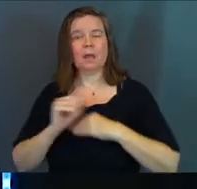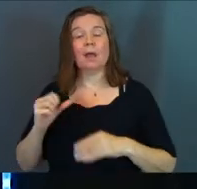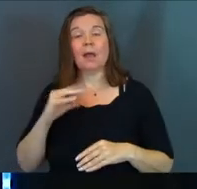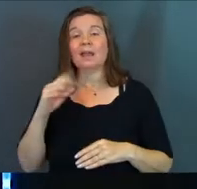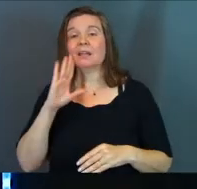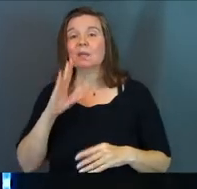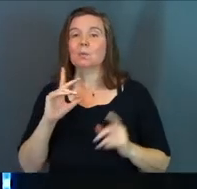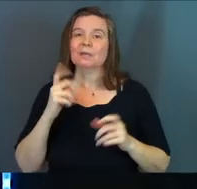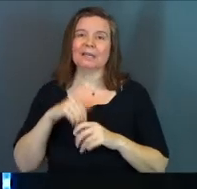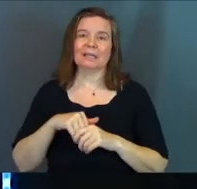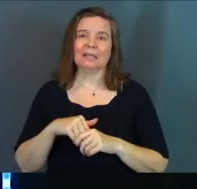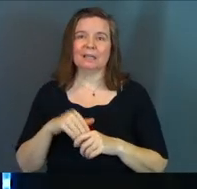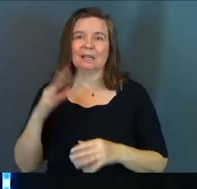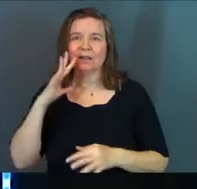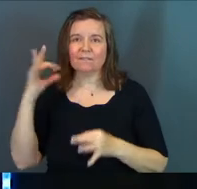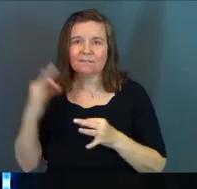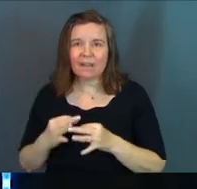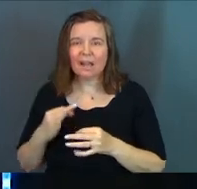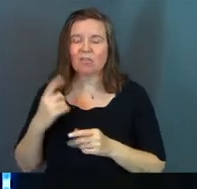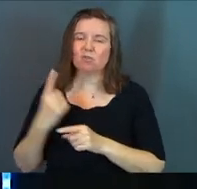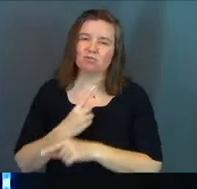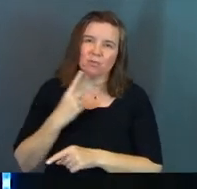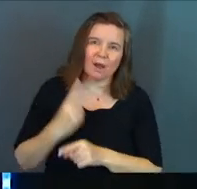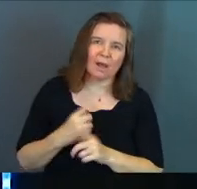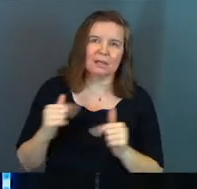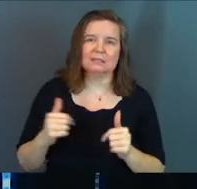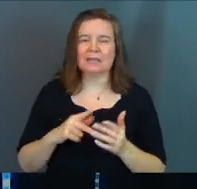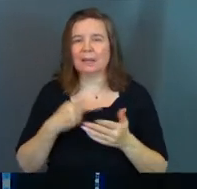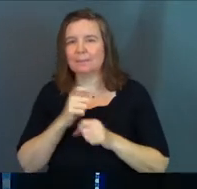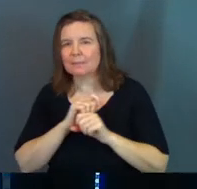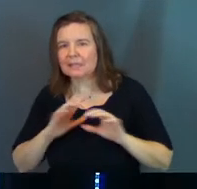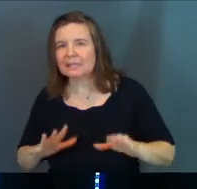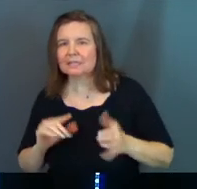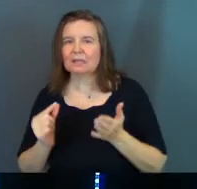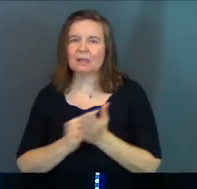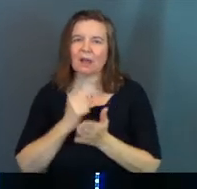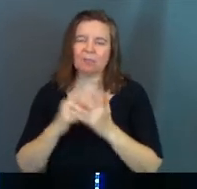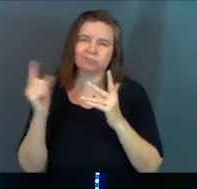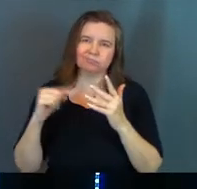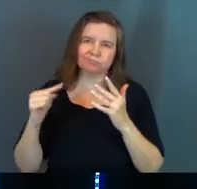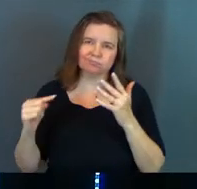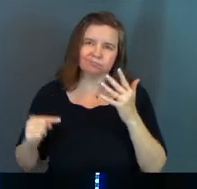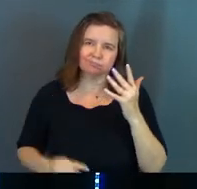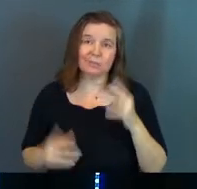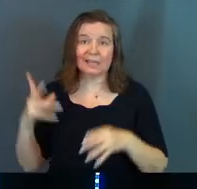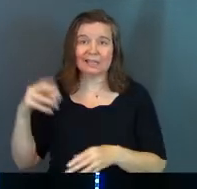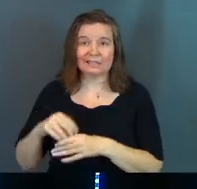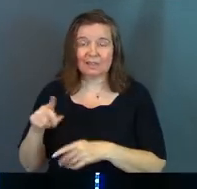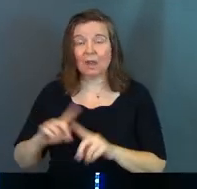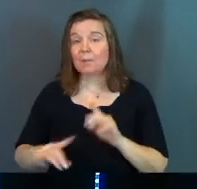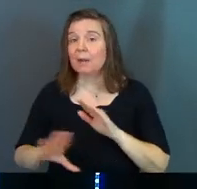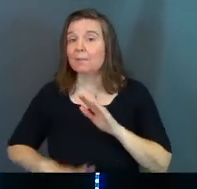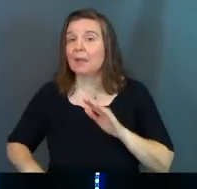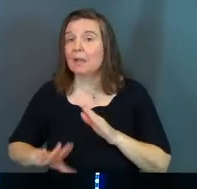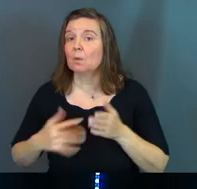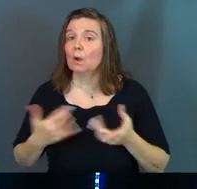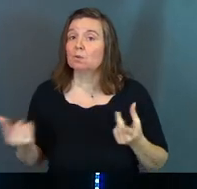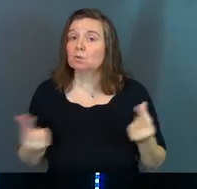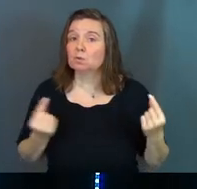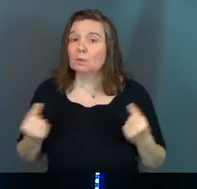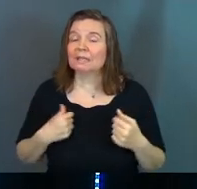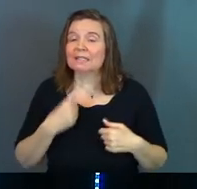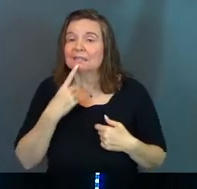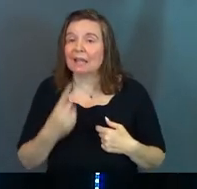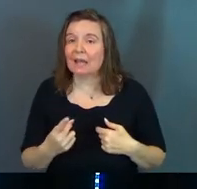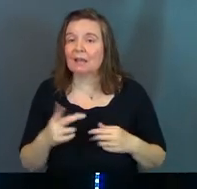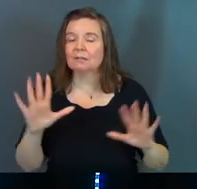it's going to get into faith and righteousness and peace and the gospel. And all that stuff is in there. But basically what it's doing is